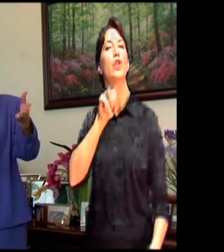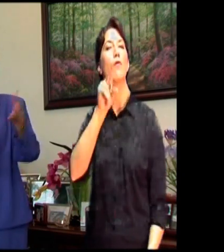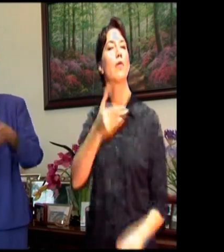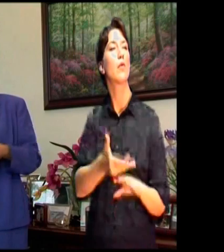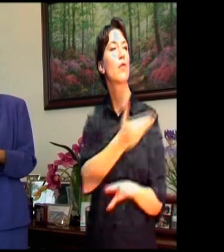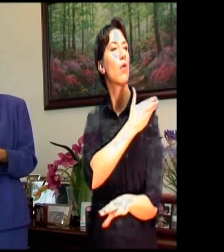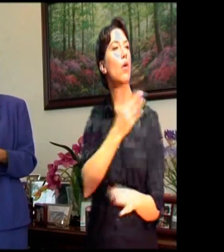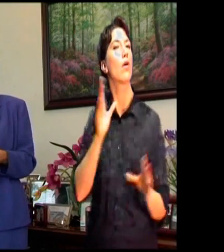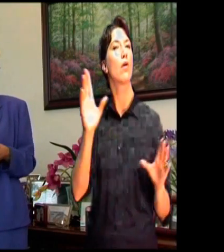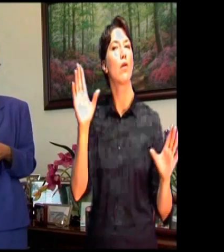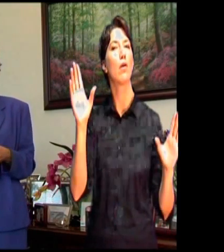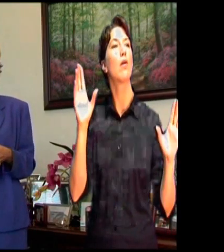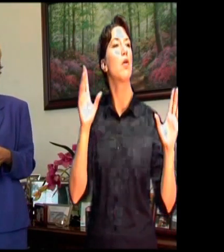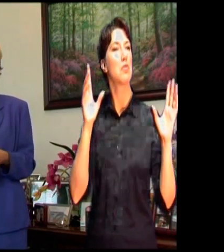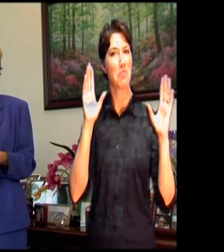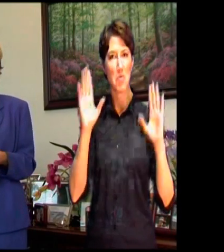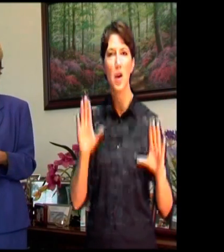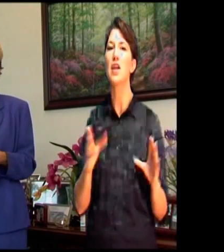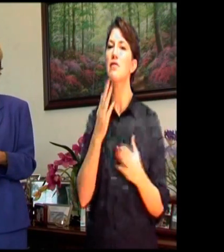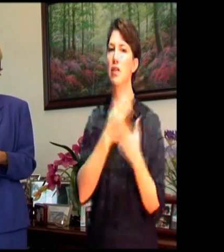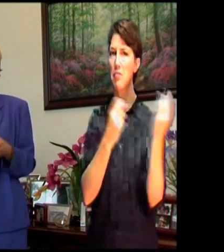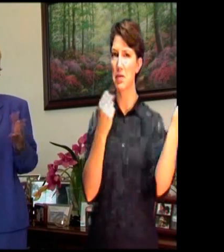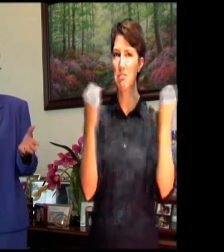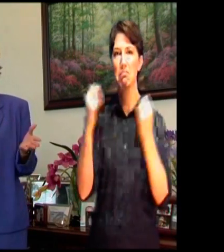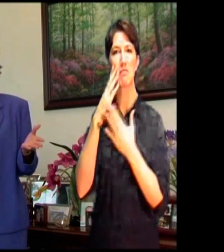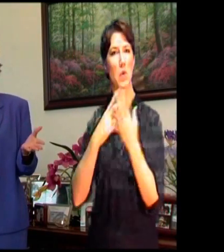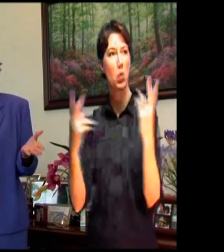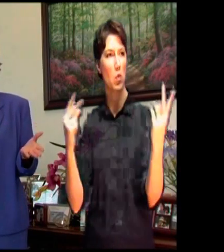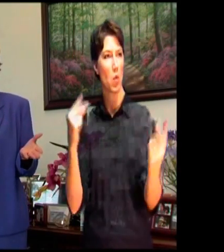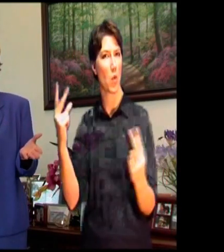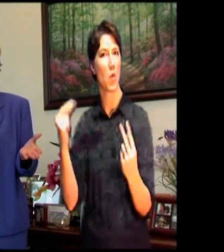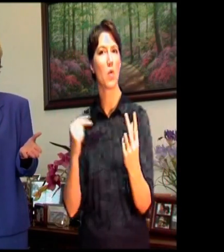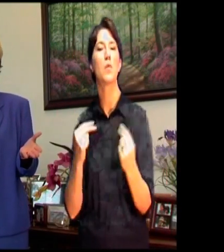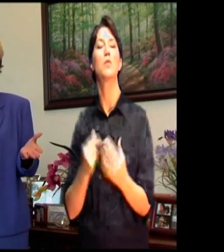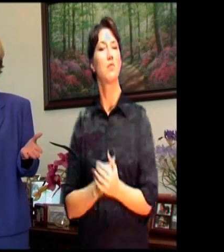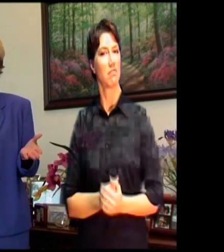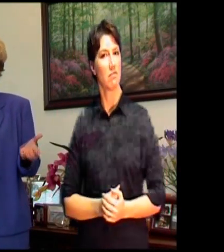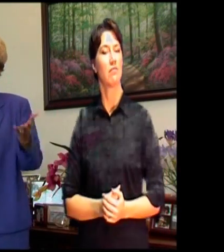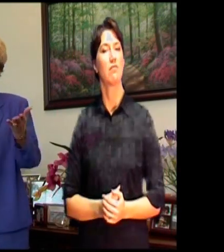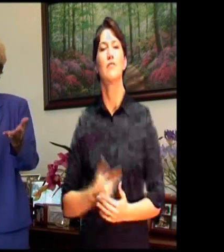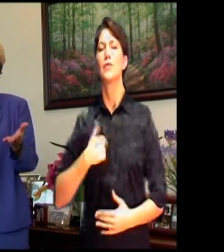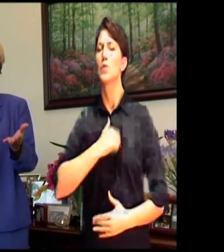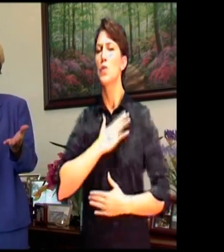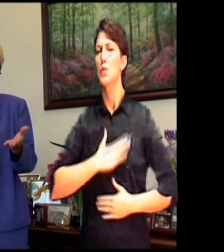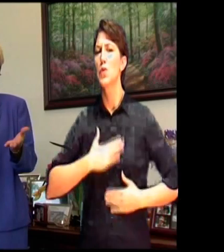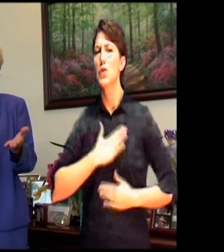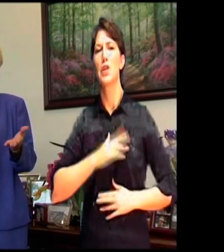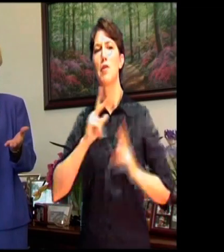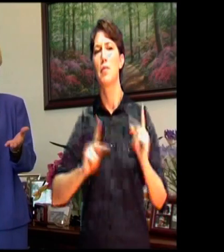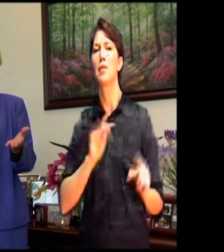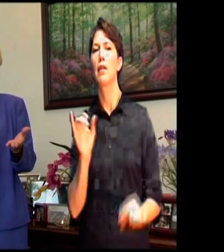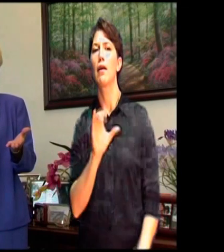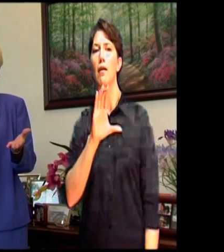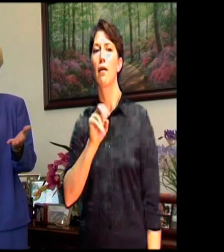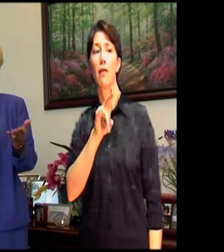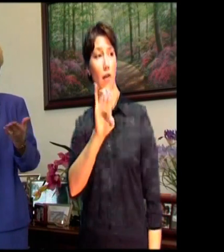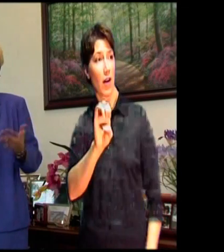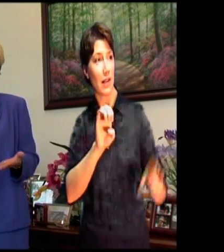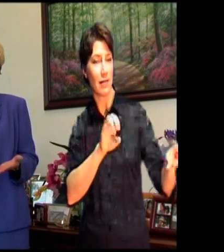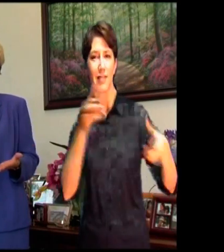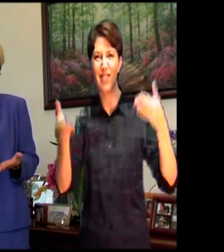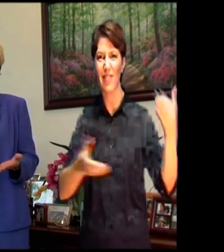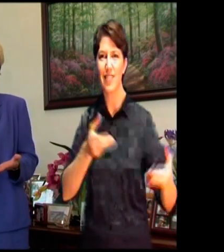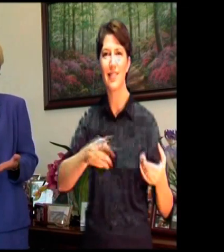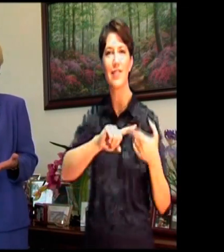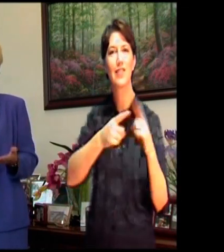Well, that's great. A couple of you have and a couple of you haven't. Well, that's what we appreciate our hostesses like Connie. Because we really are a word of